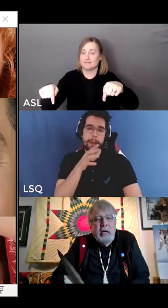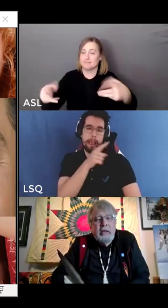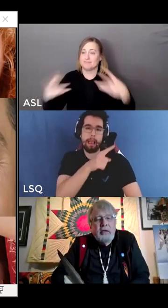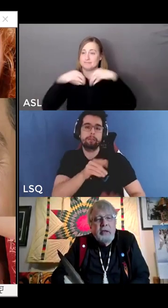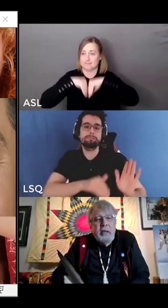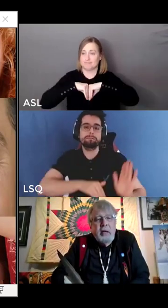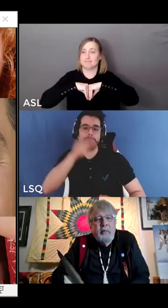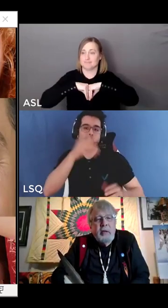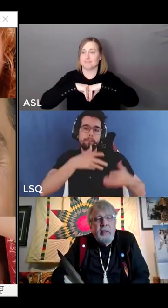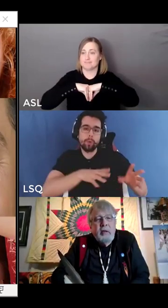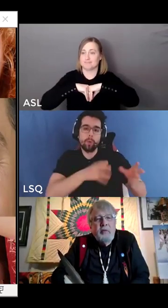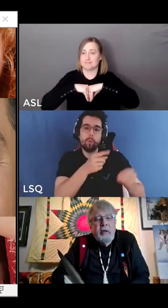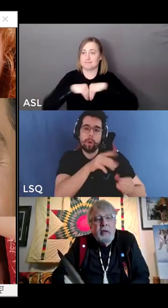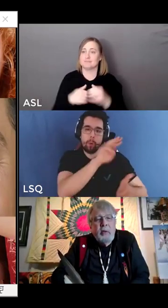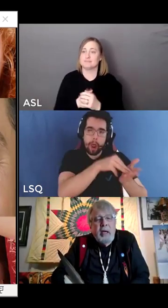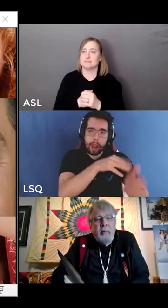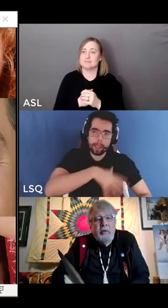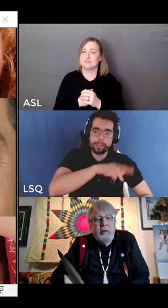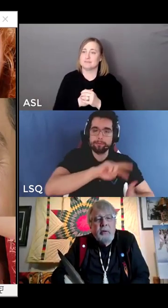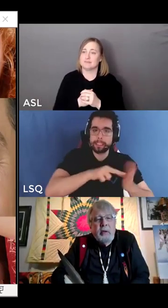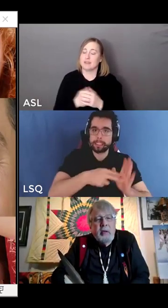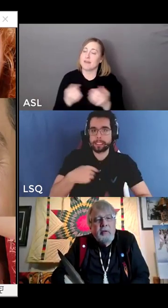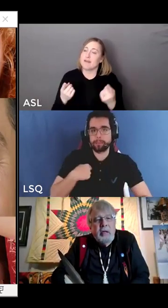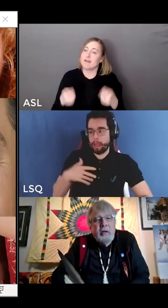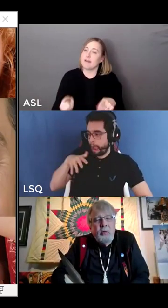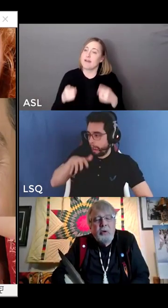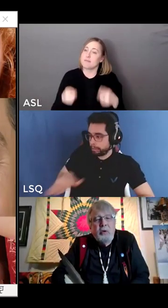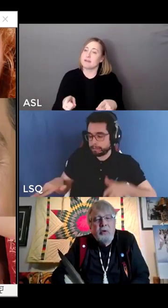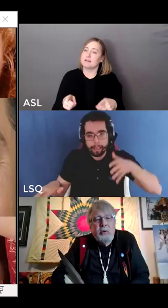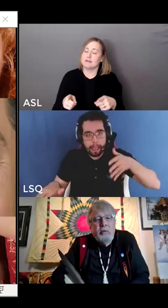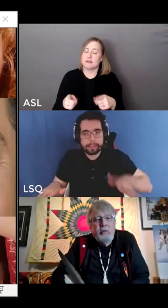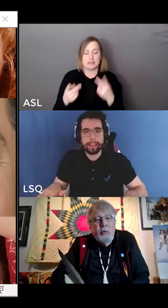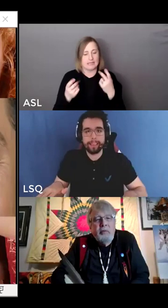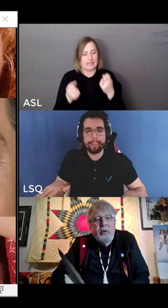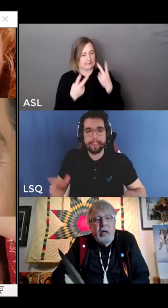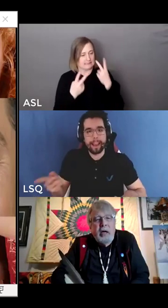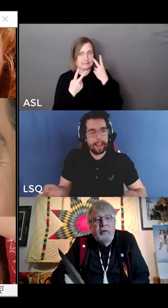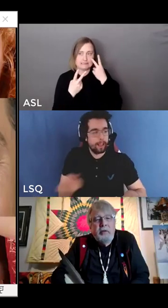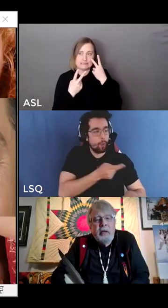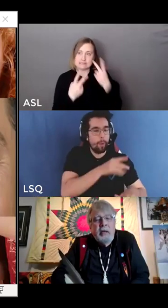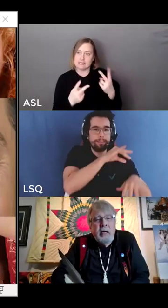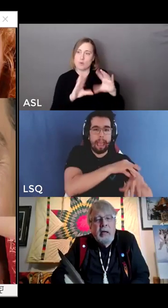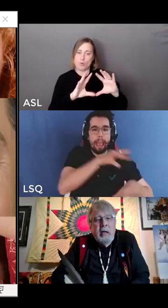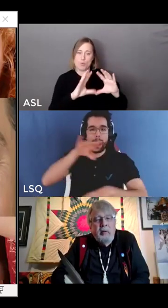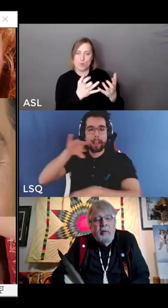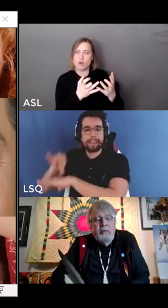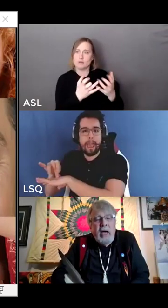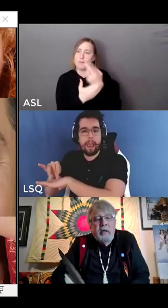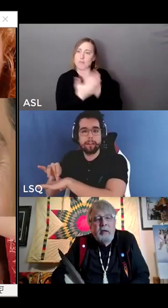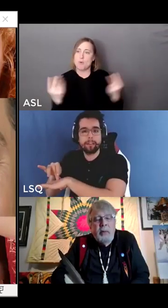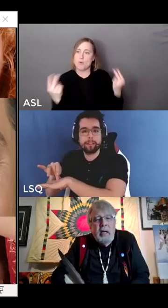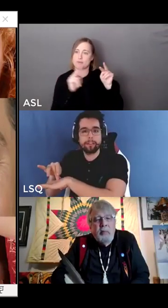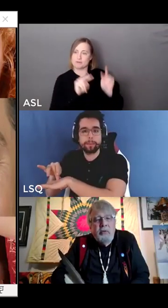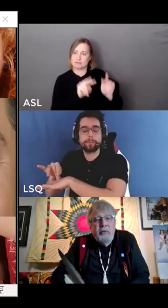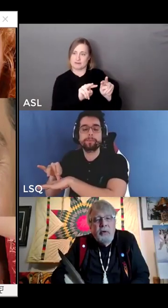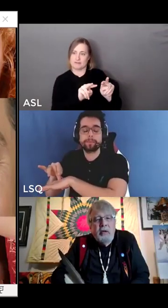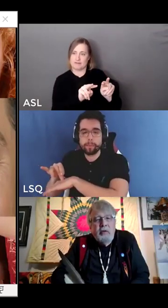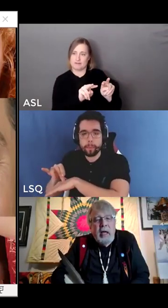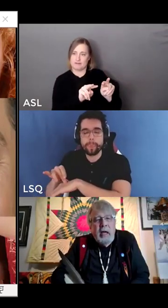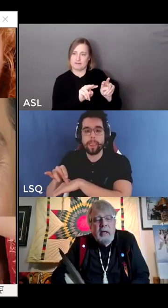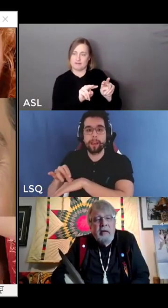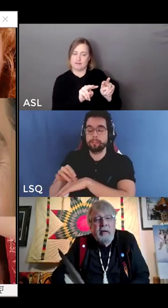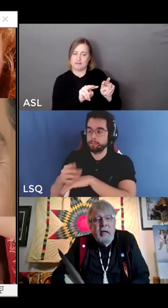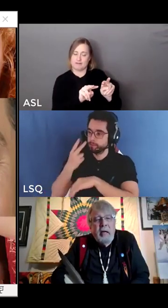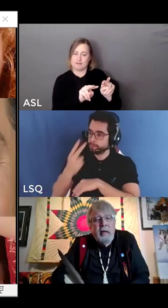the river, I actually have been gifted in being able to see the world through two different eyes. I've in fact been able to